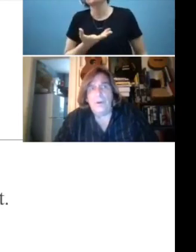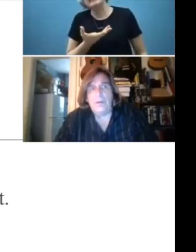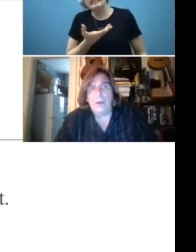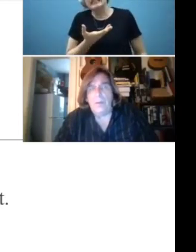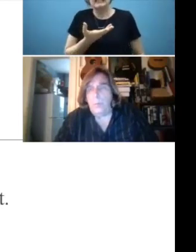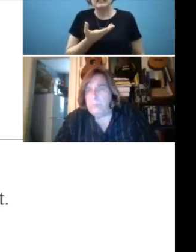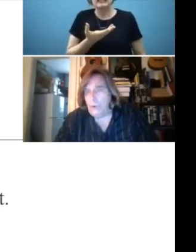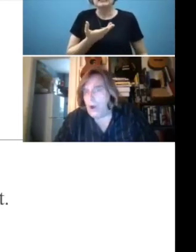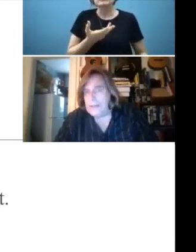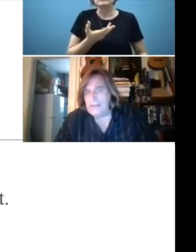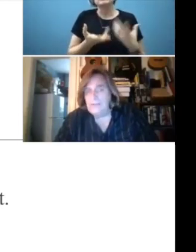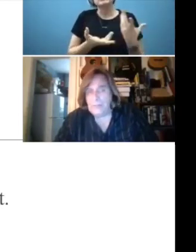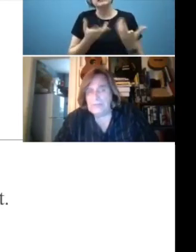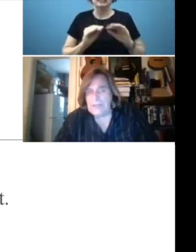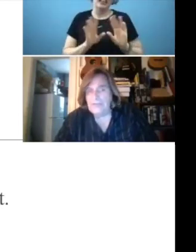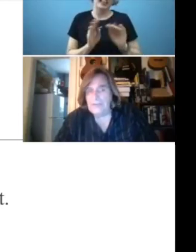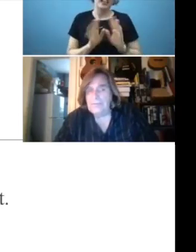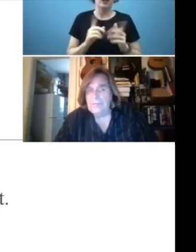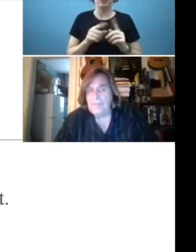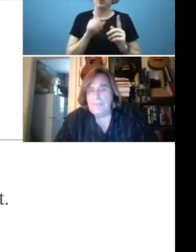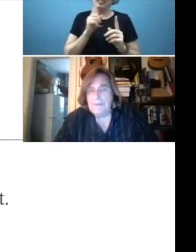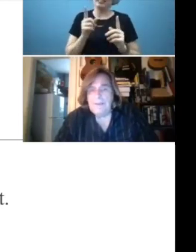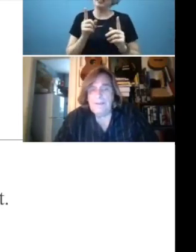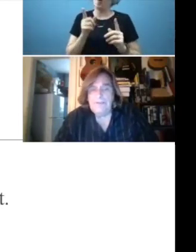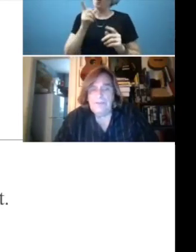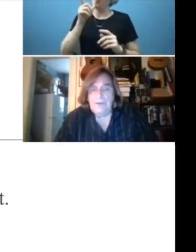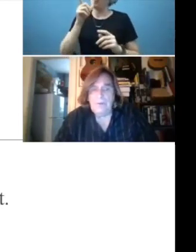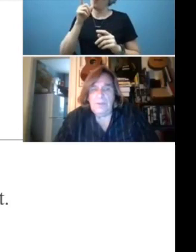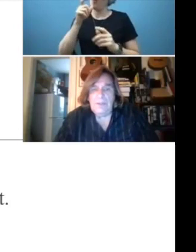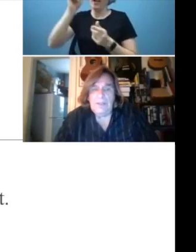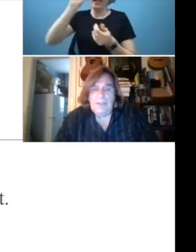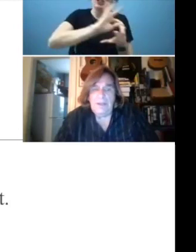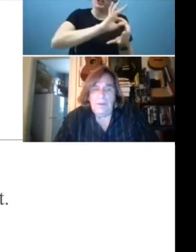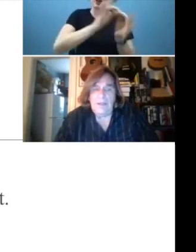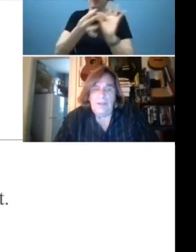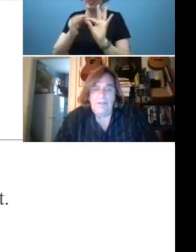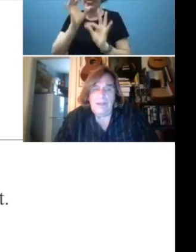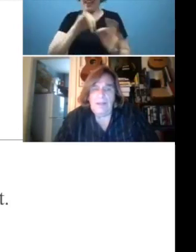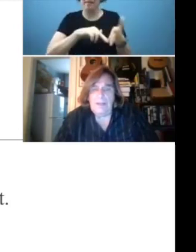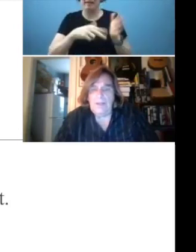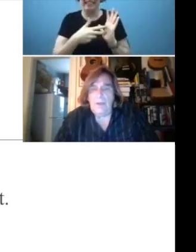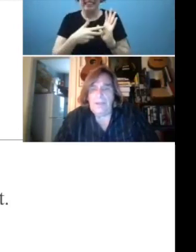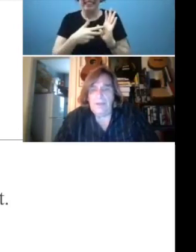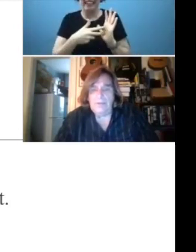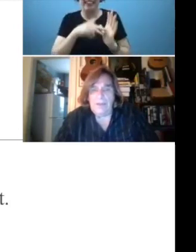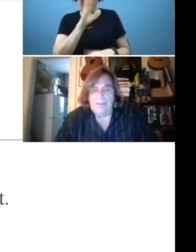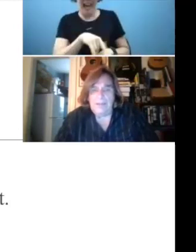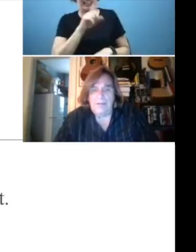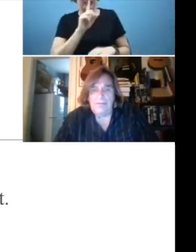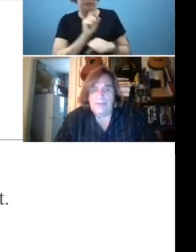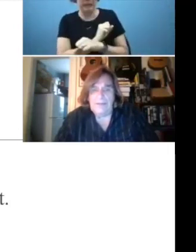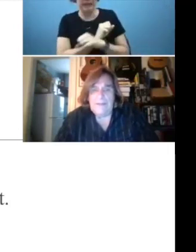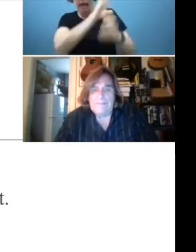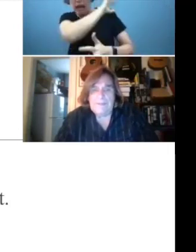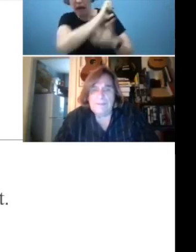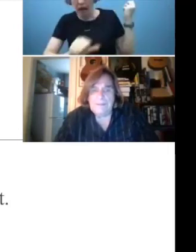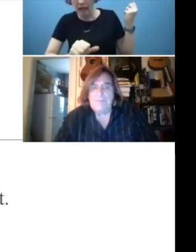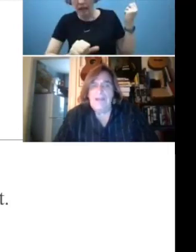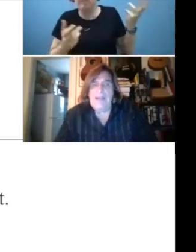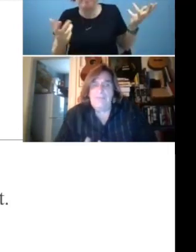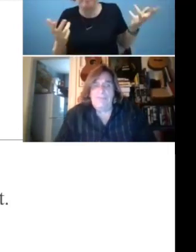for a broad interpretation. So, you know, I've got a little note here to myself, and